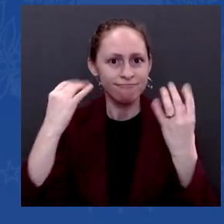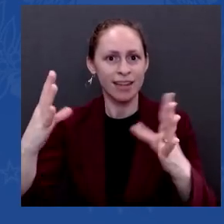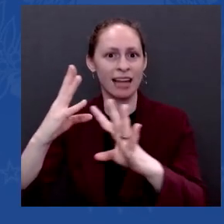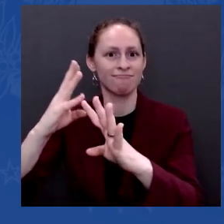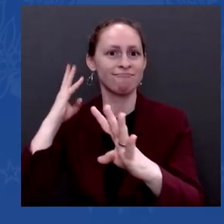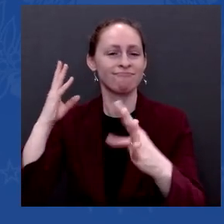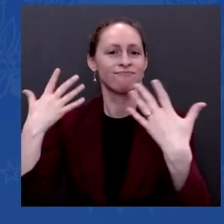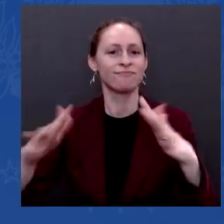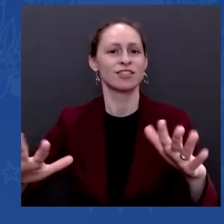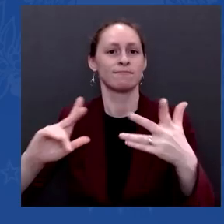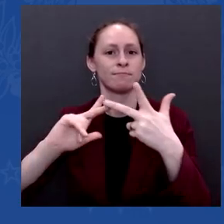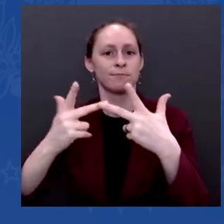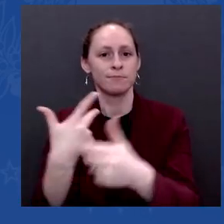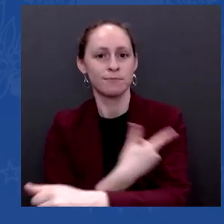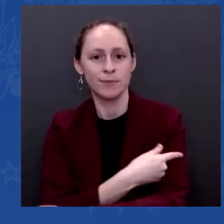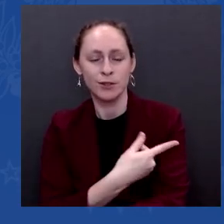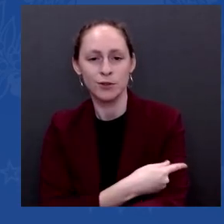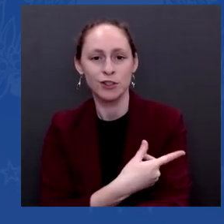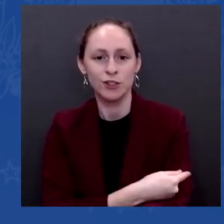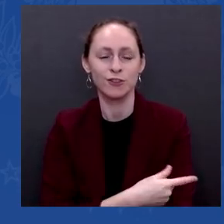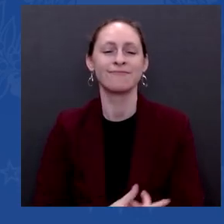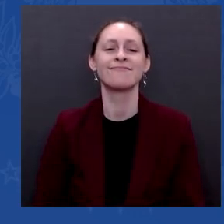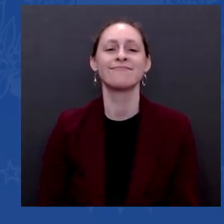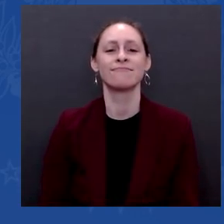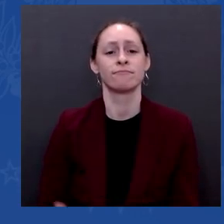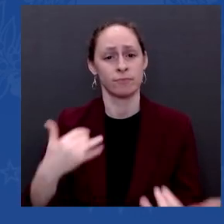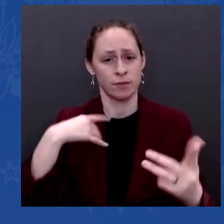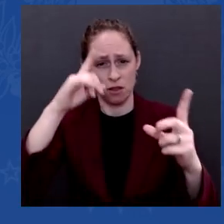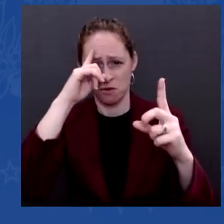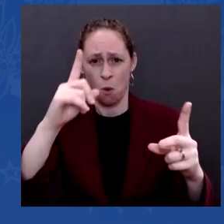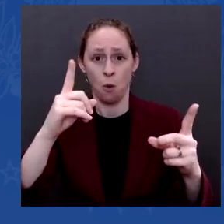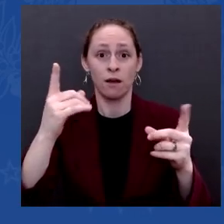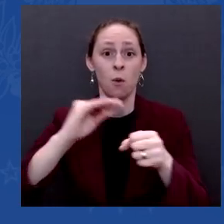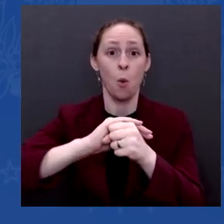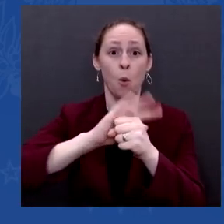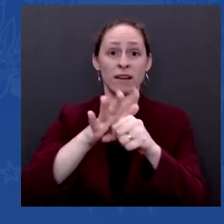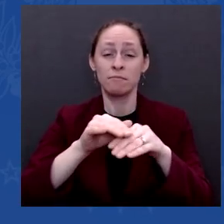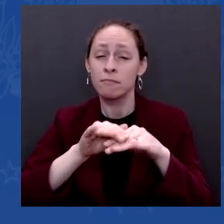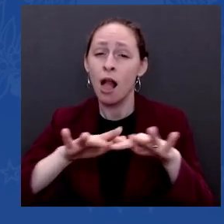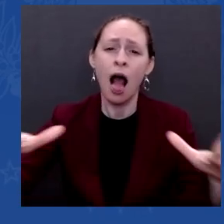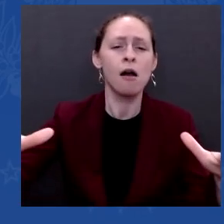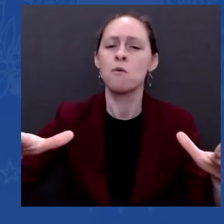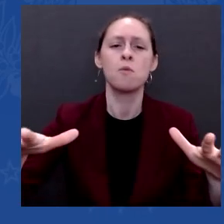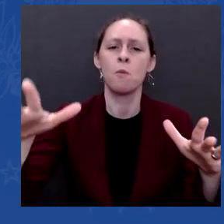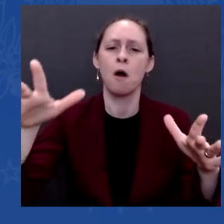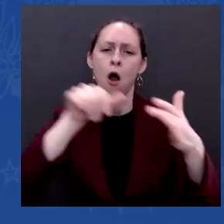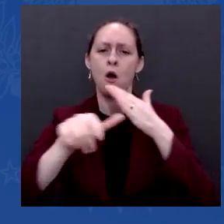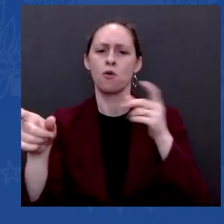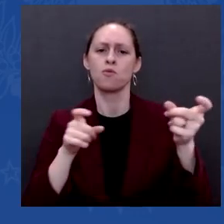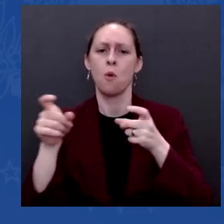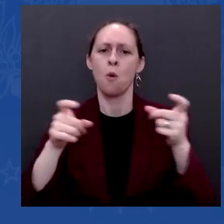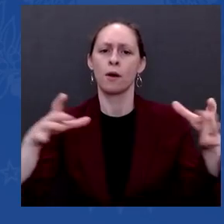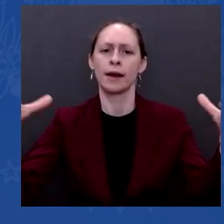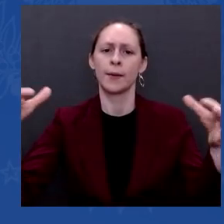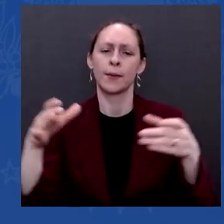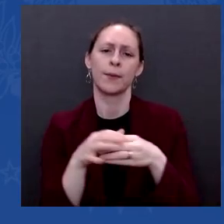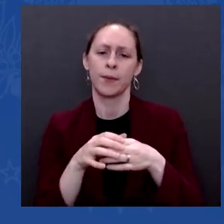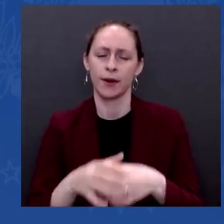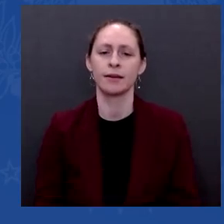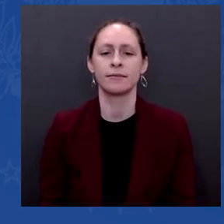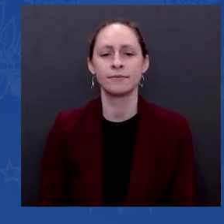I've long said it's never been a good bet to bet against the American people or America. I believe that more than ever today.